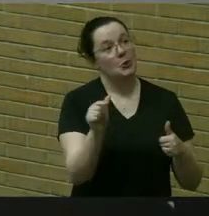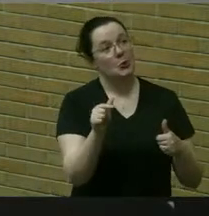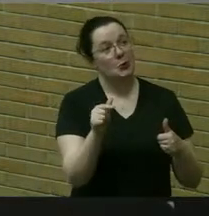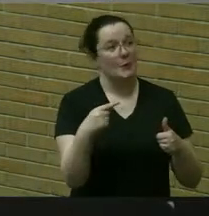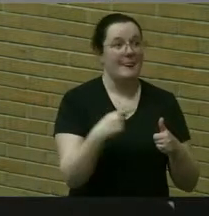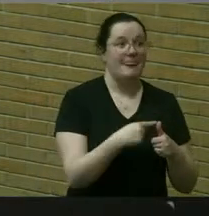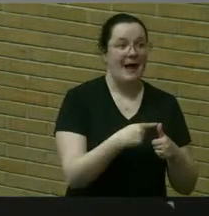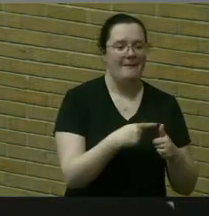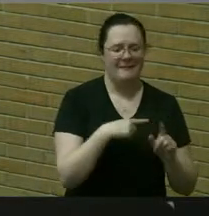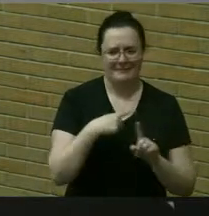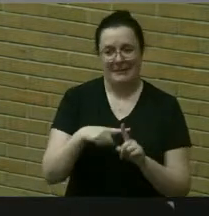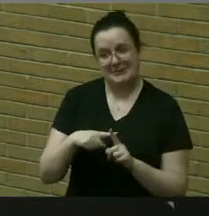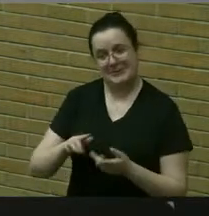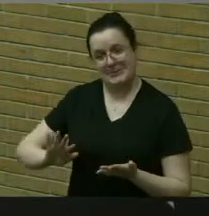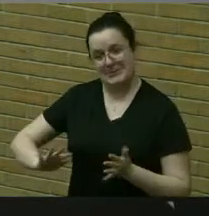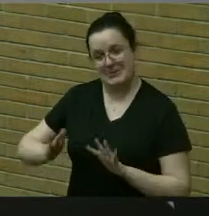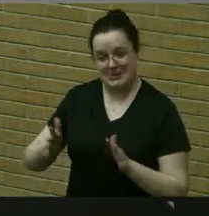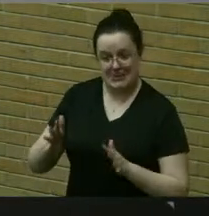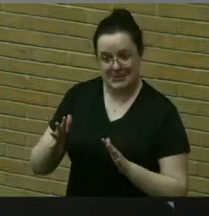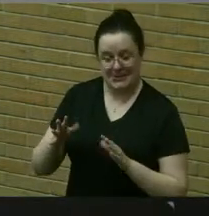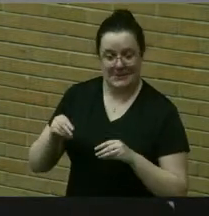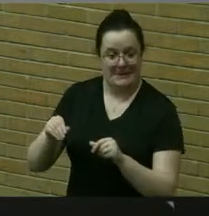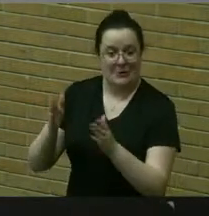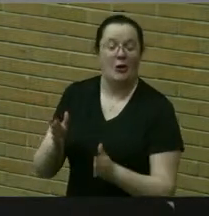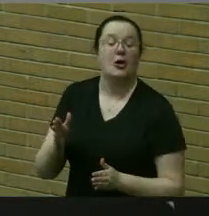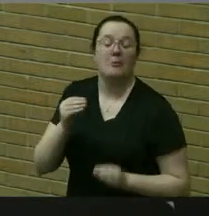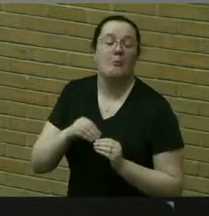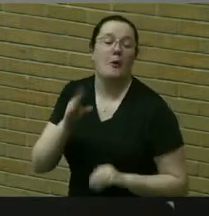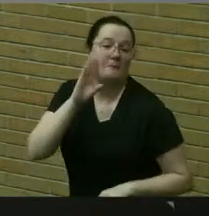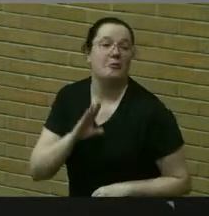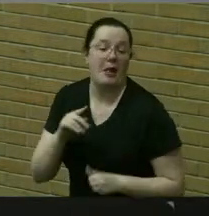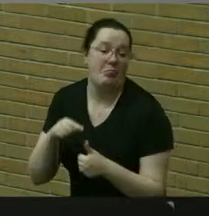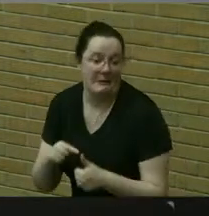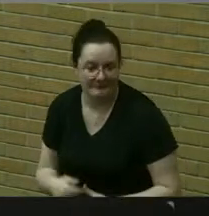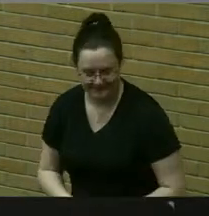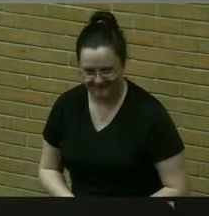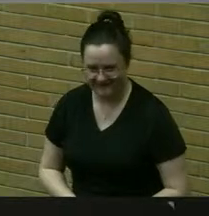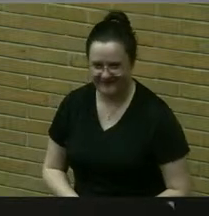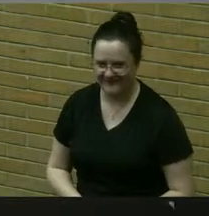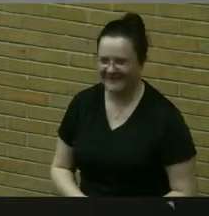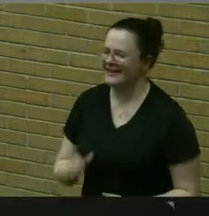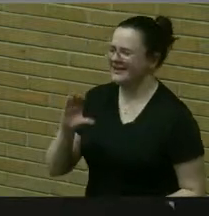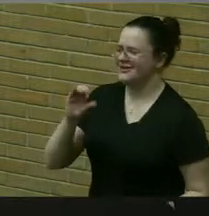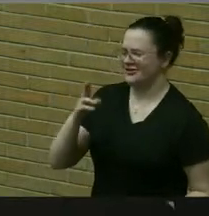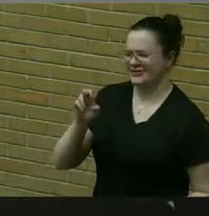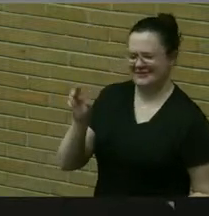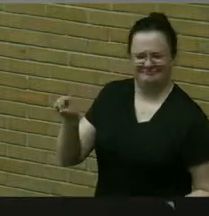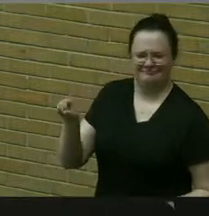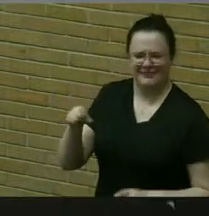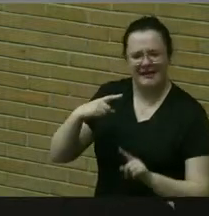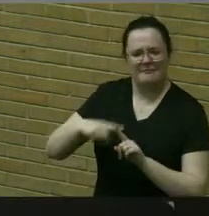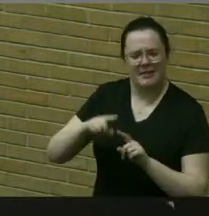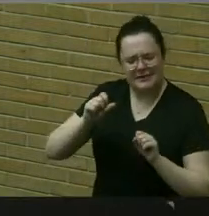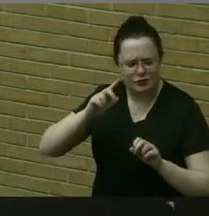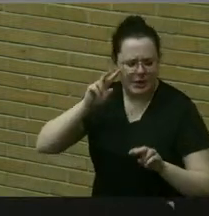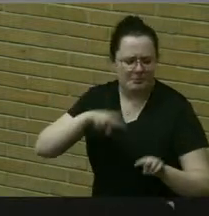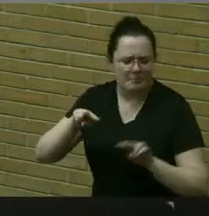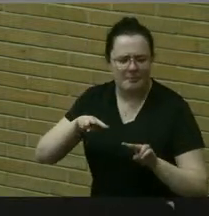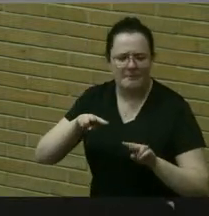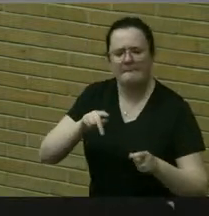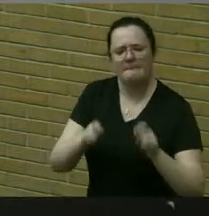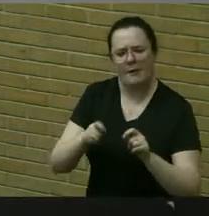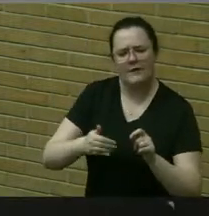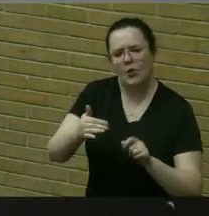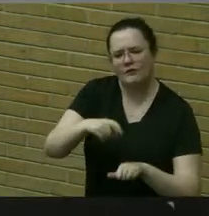and it's a program too that can can be um assessed and modified over time it it's not